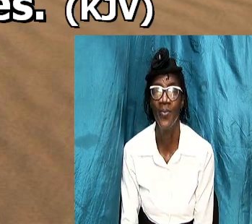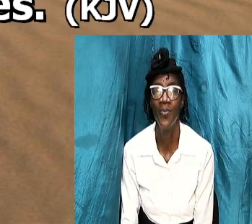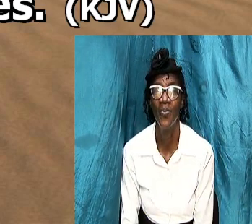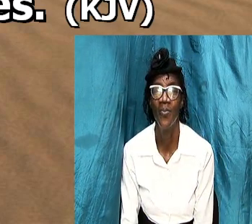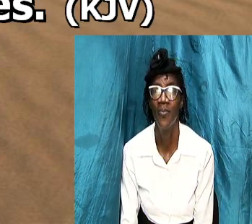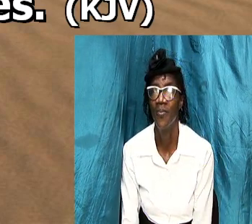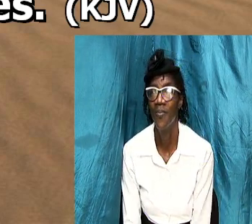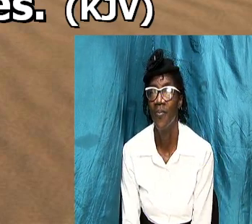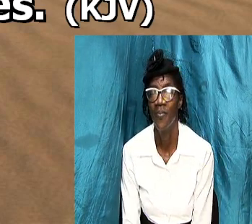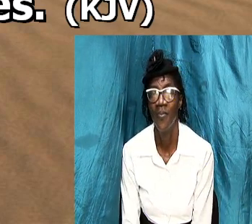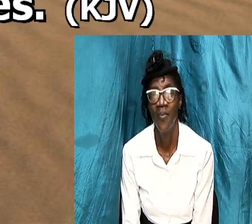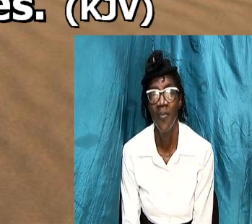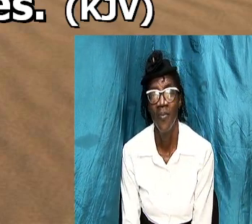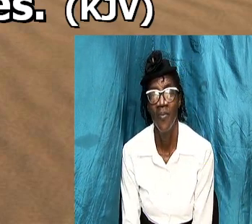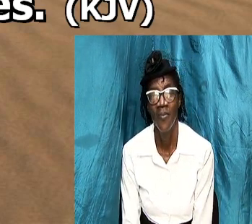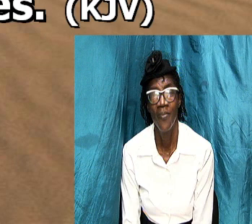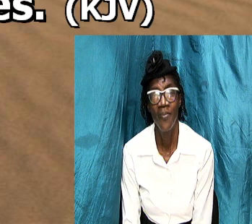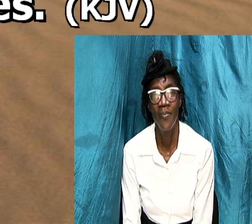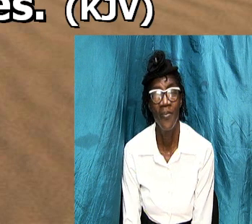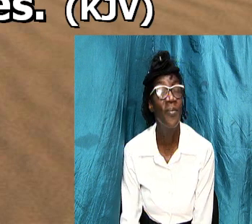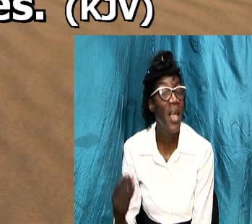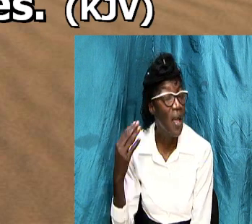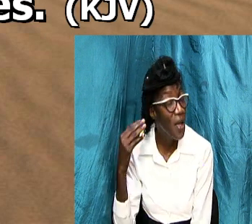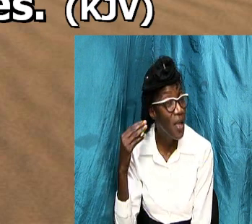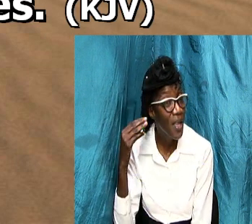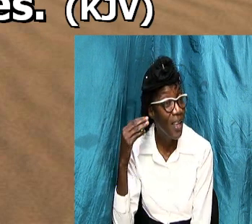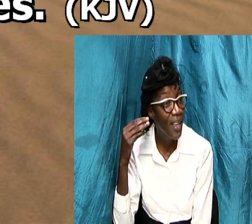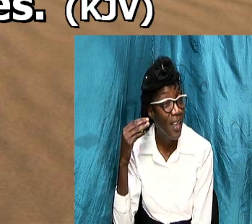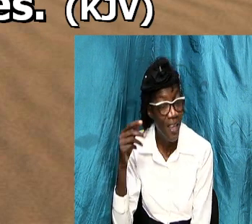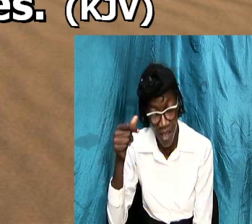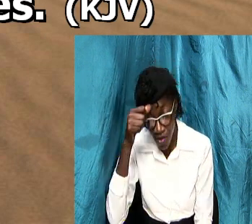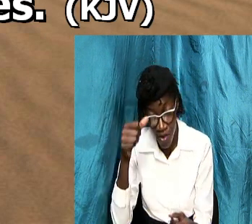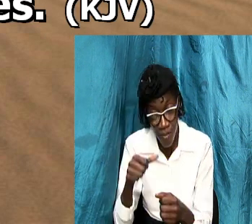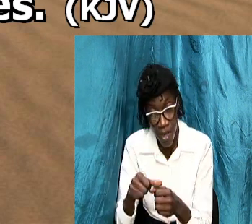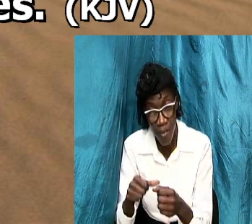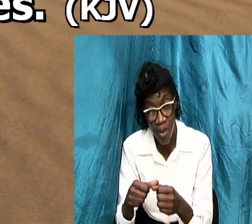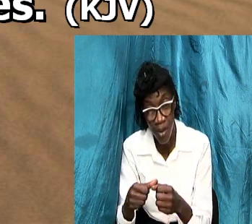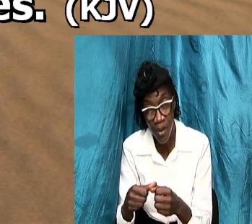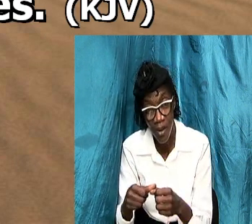bear in mind when we talk about we are members of his body